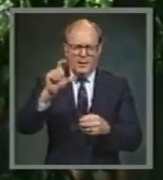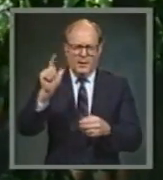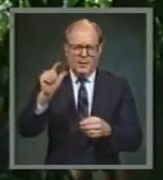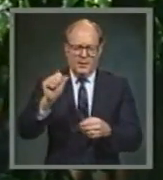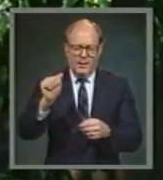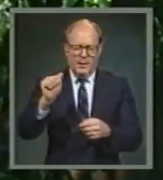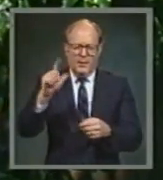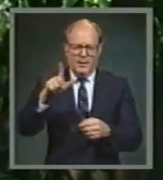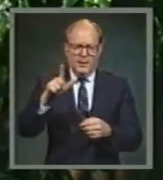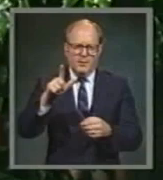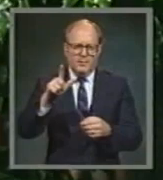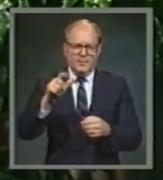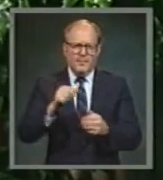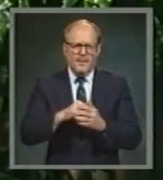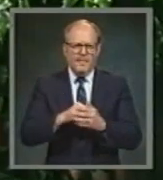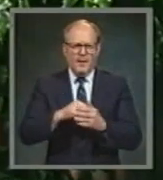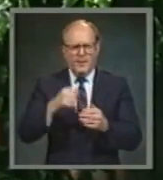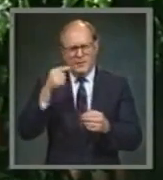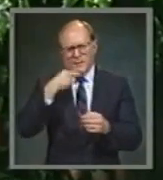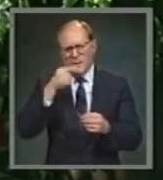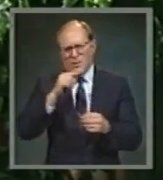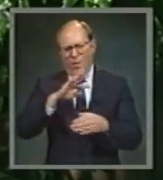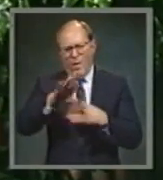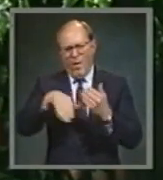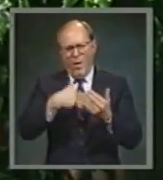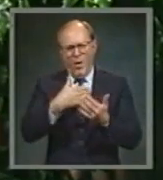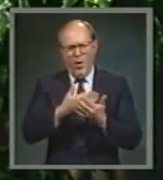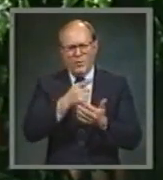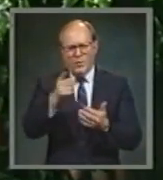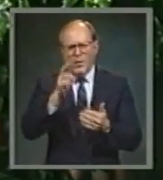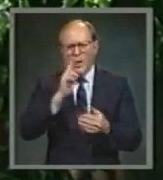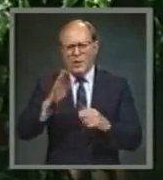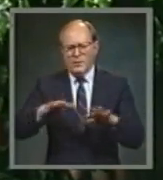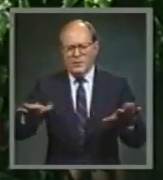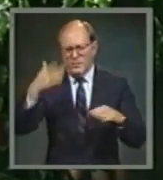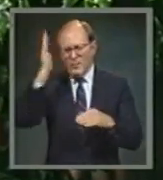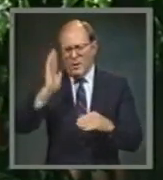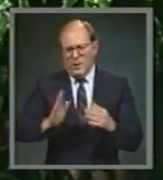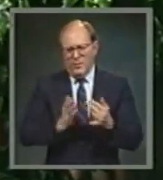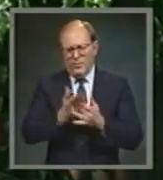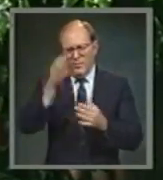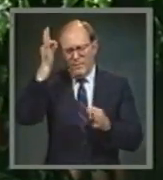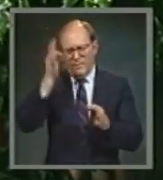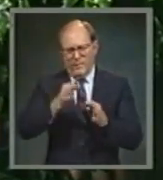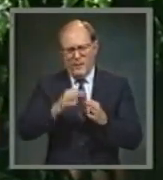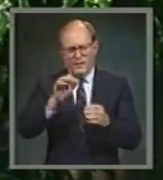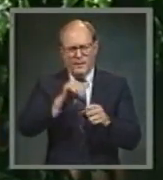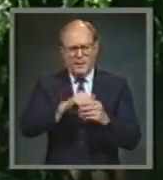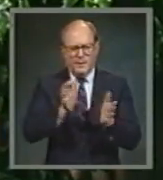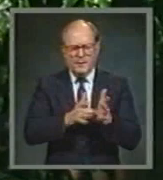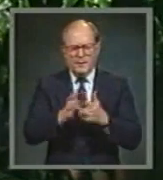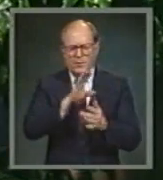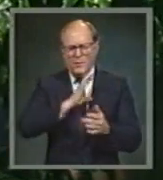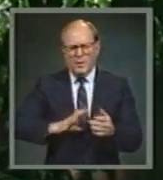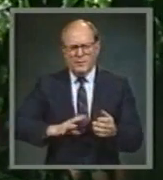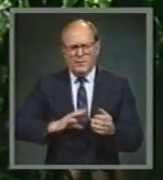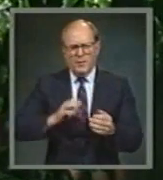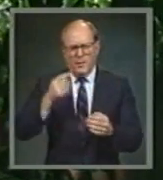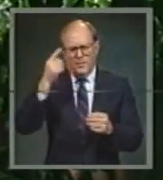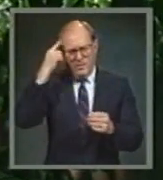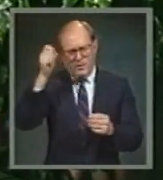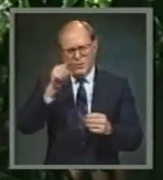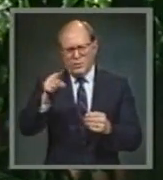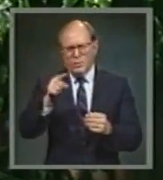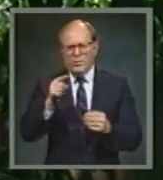28. For you are all children of God by faith in Christ Jesus. For as many of you as have been